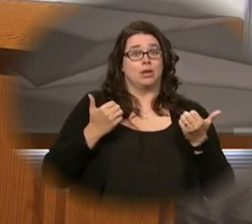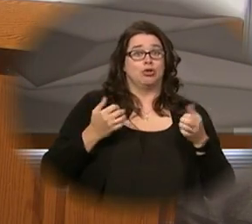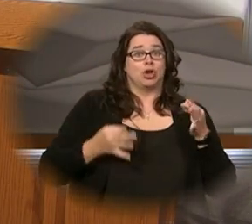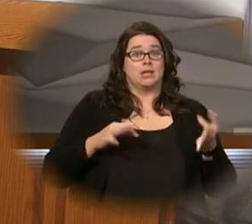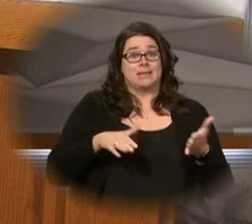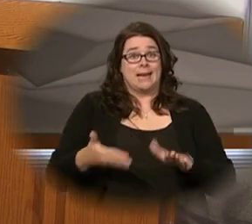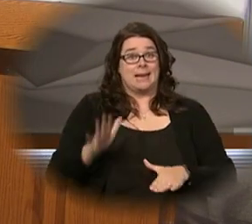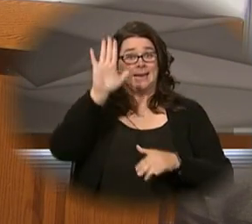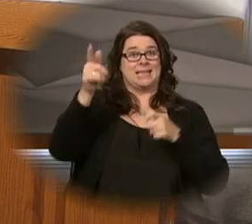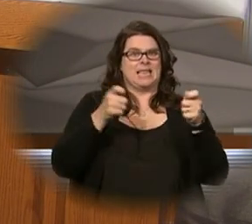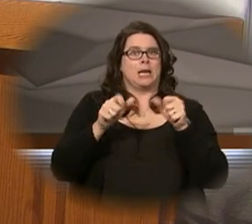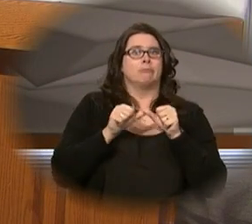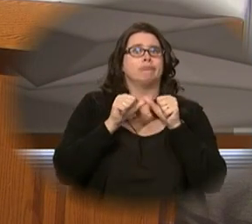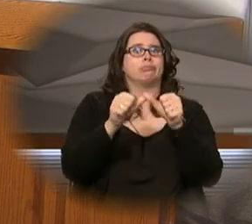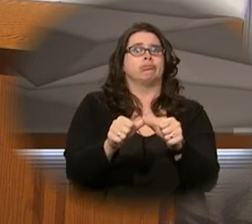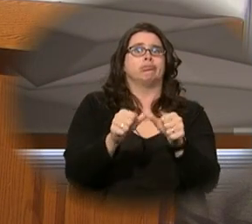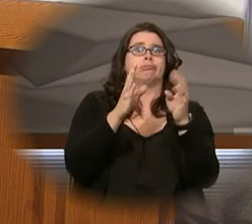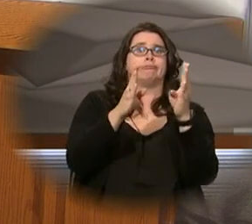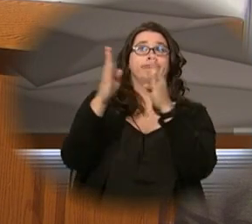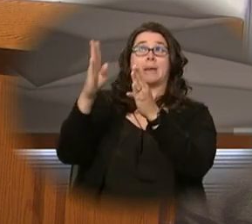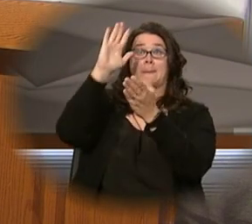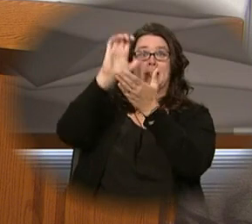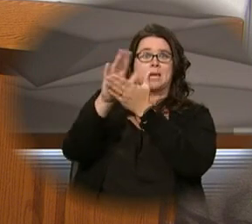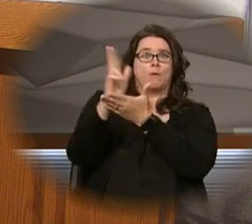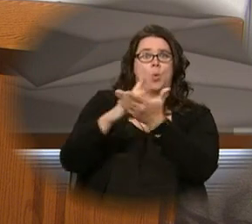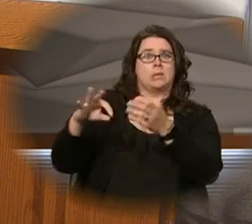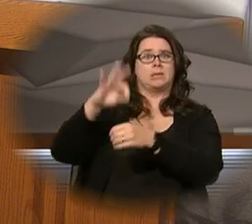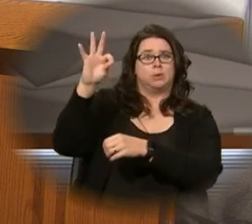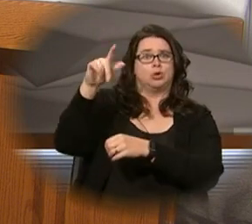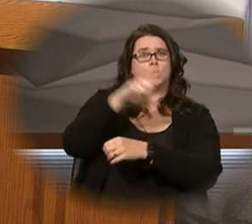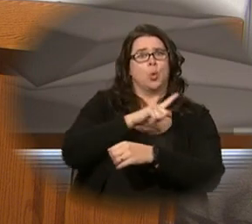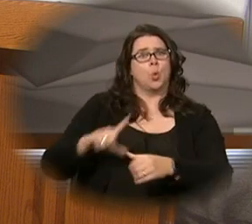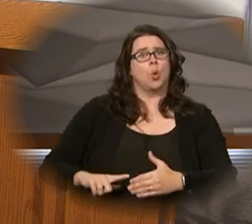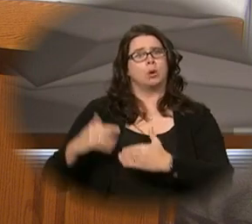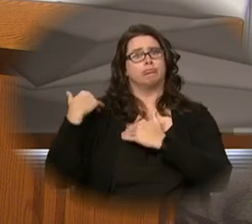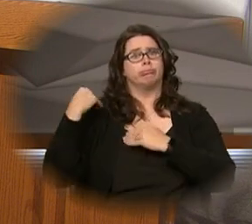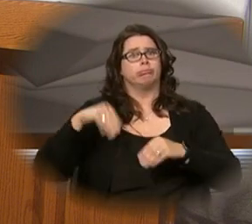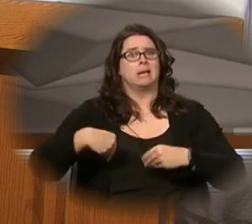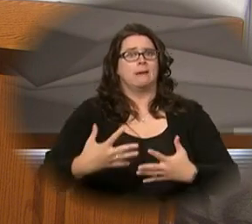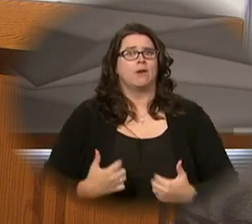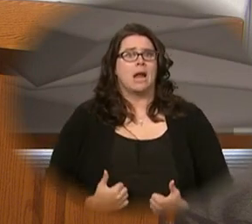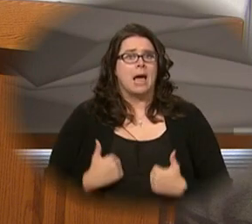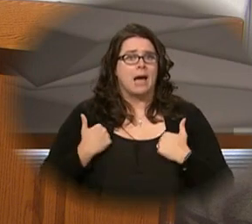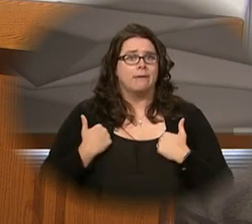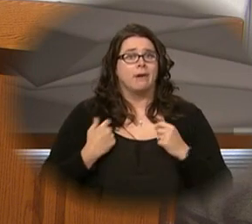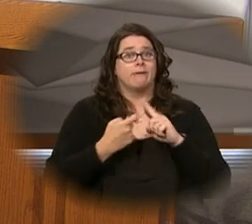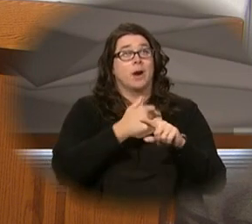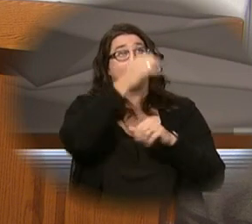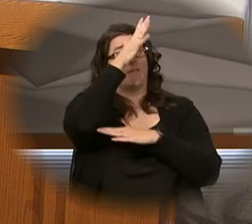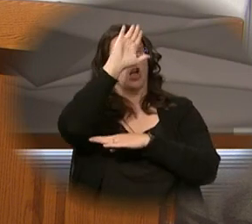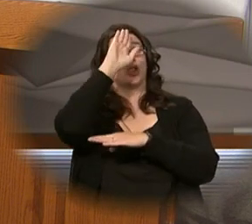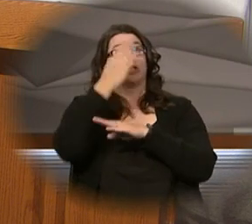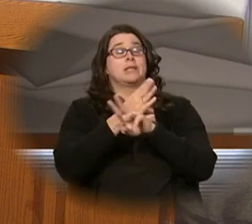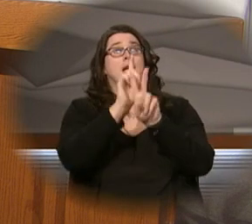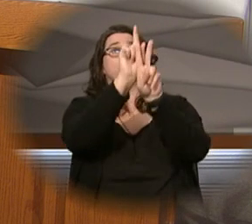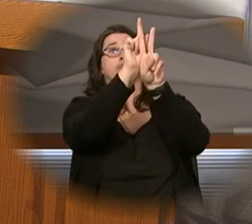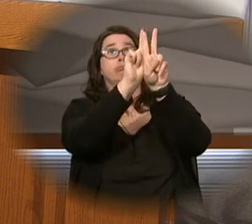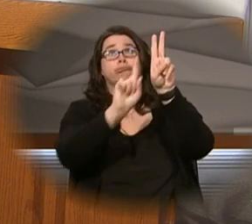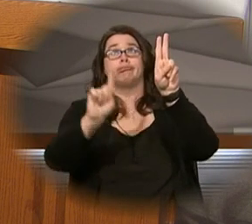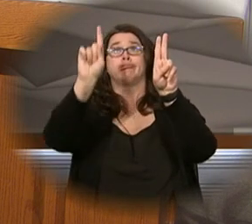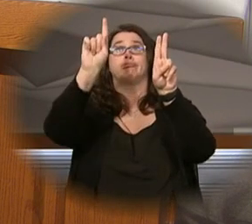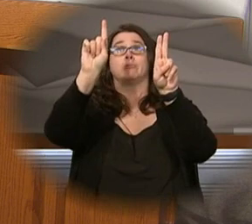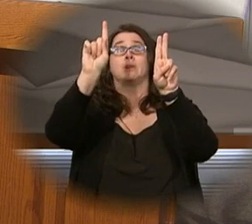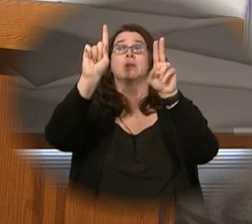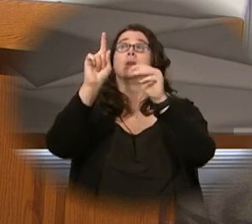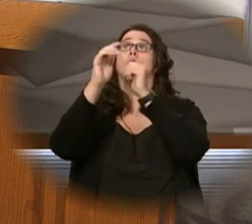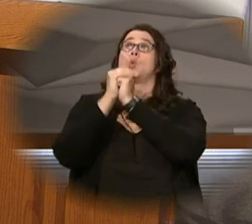his kingdom will have no end. I believe in the Holy Spirit, the Lord, the giver of life, who proceeds from the Father and